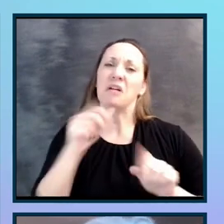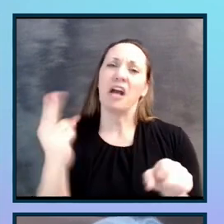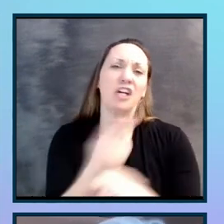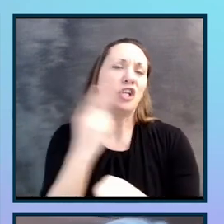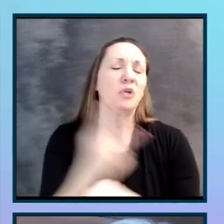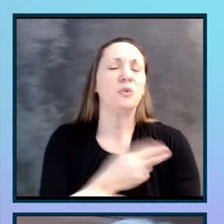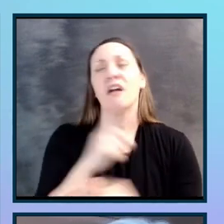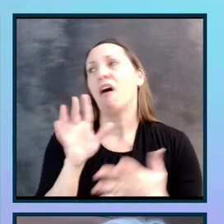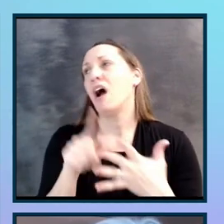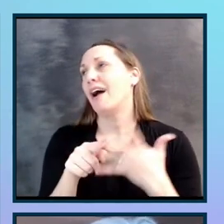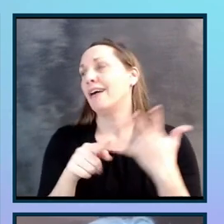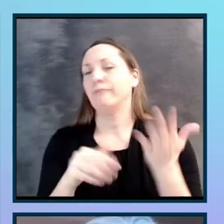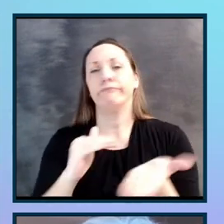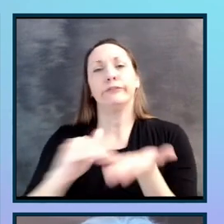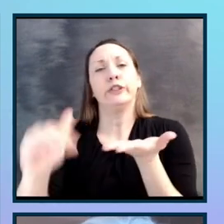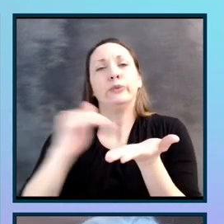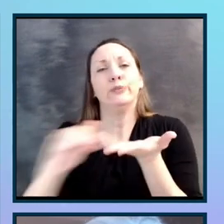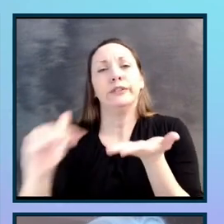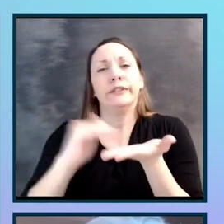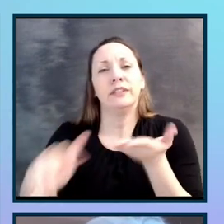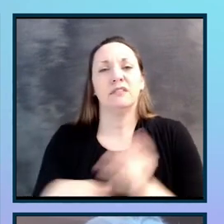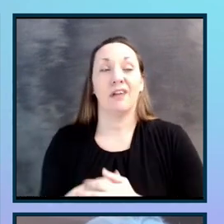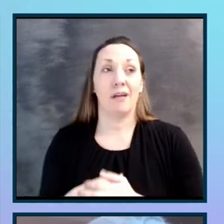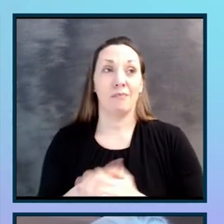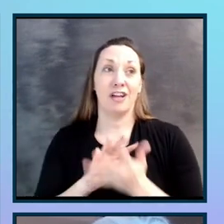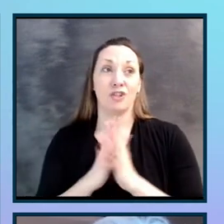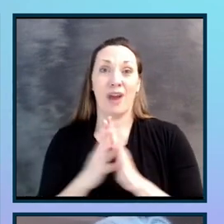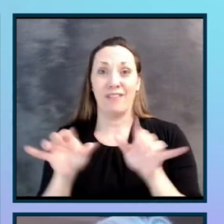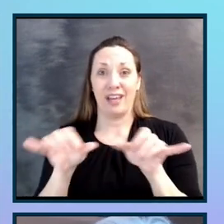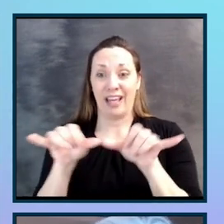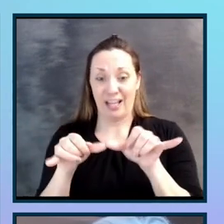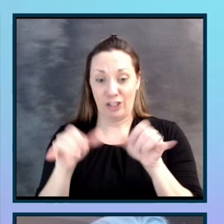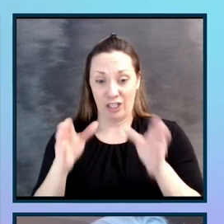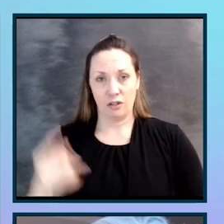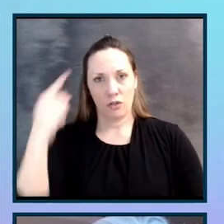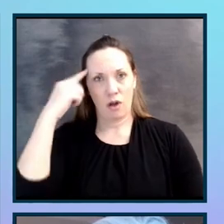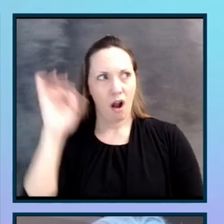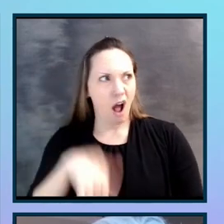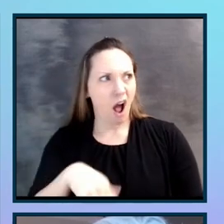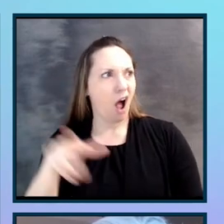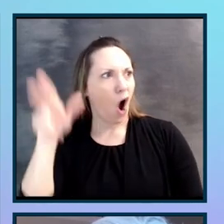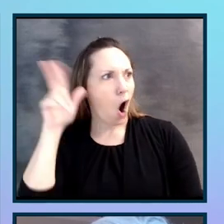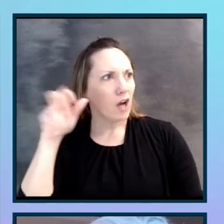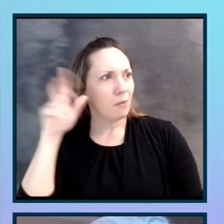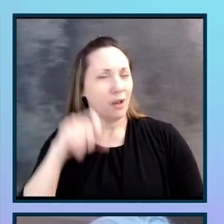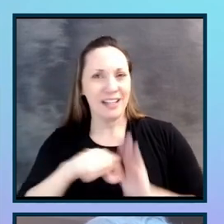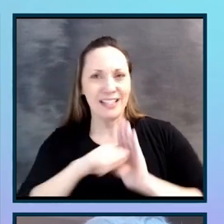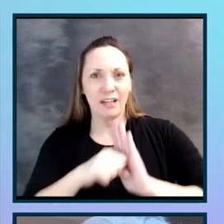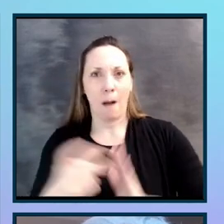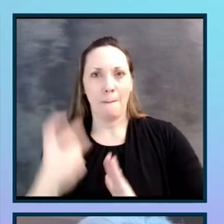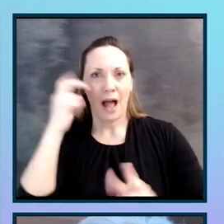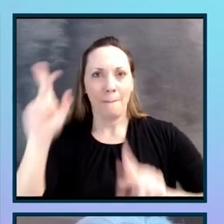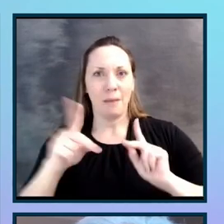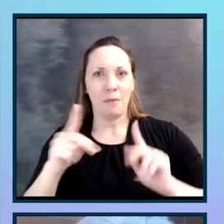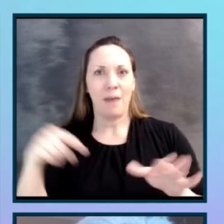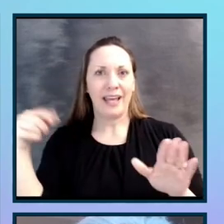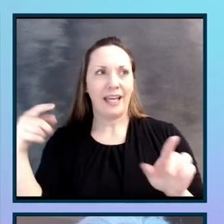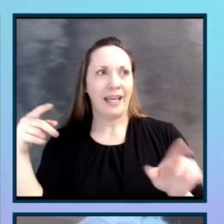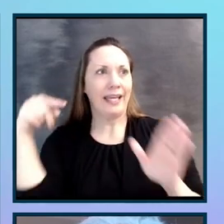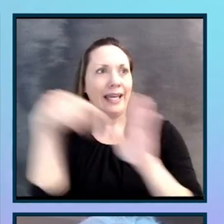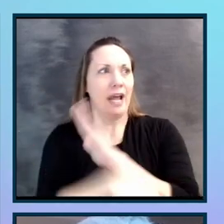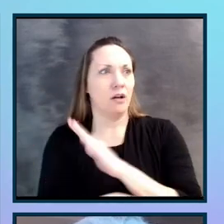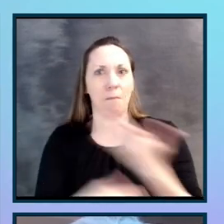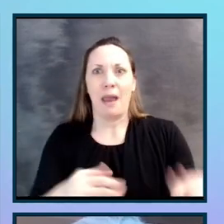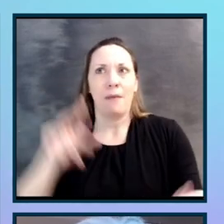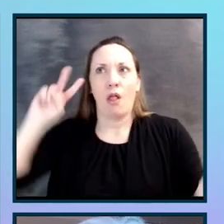business. You know, traffic engineers literally thought that if they did audible signals, blind people might get killed because they might misunderstand